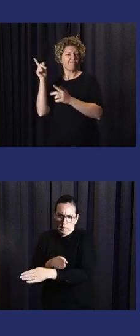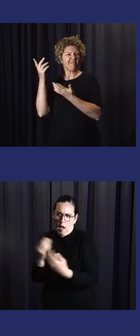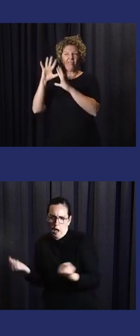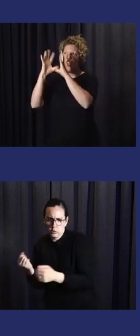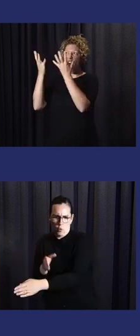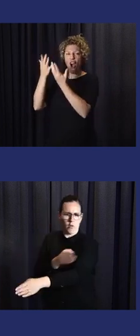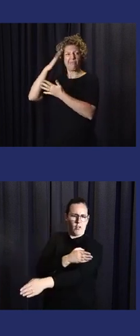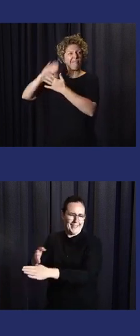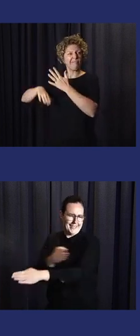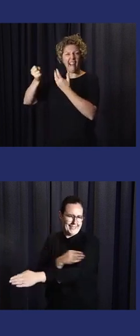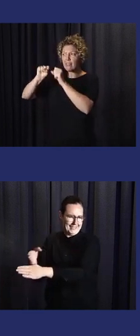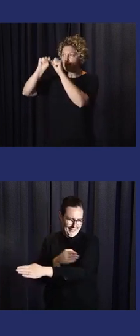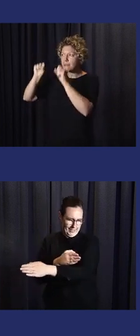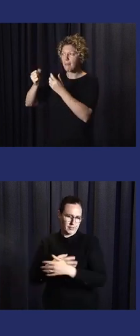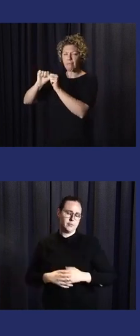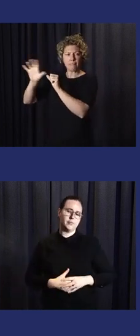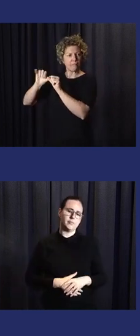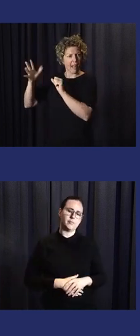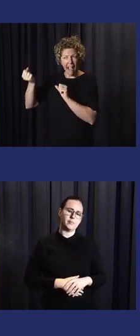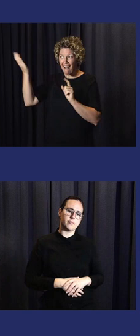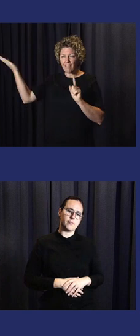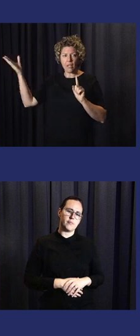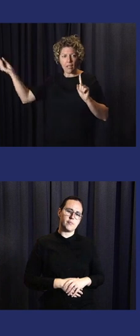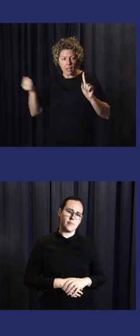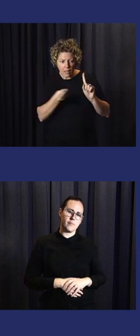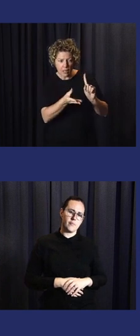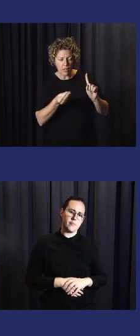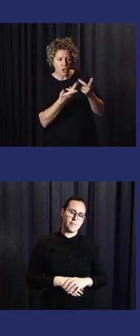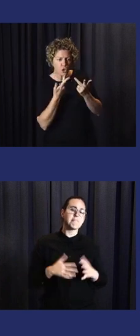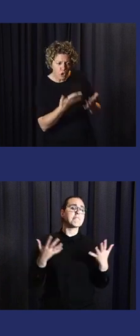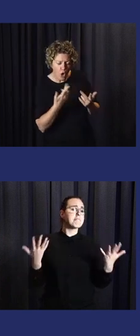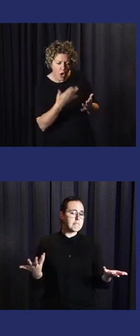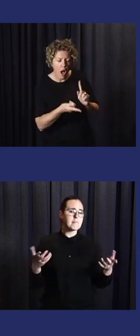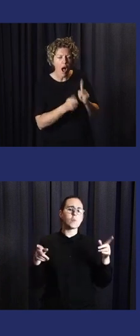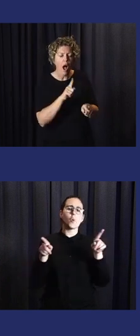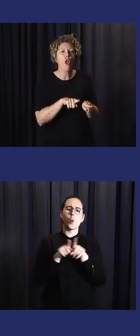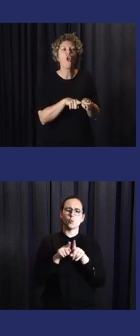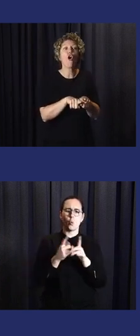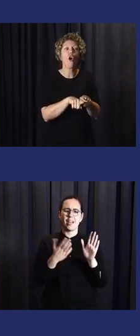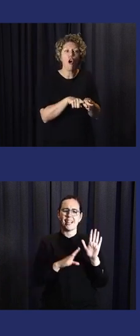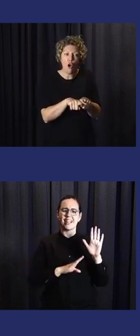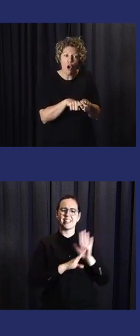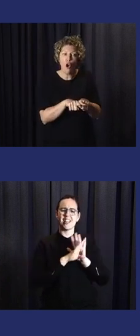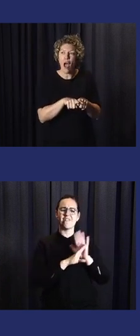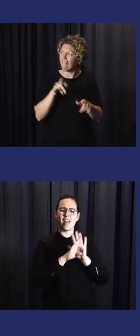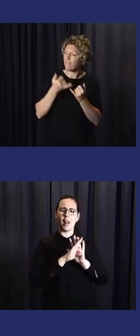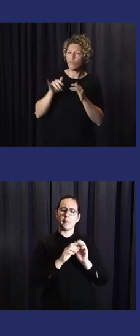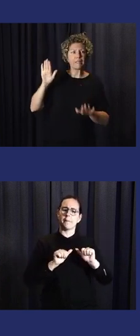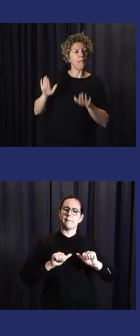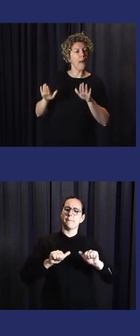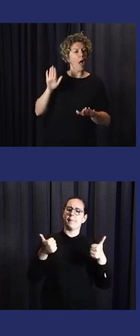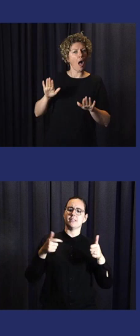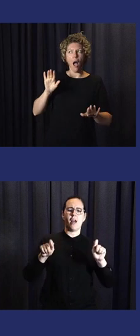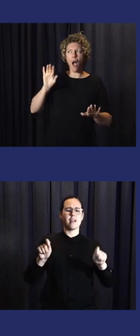cope with. And next one, use global knowledge and development in the natural systems, forecast and